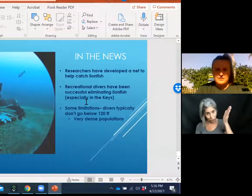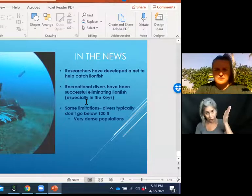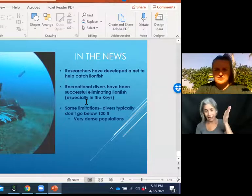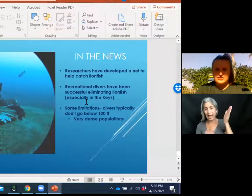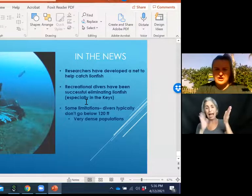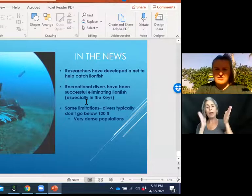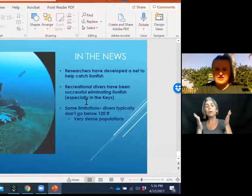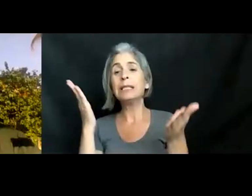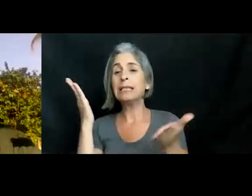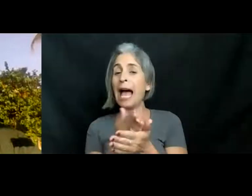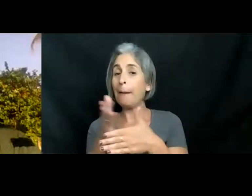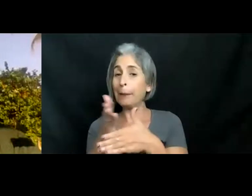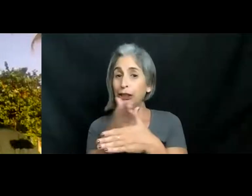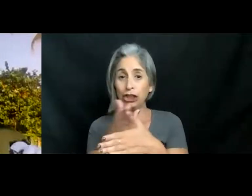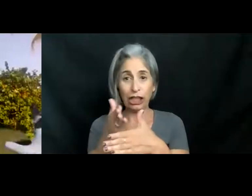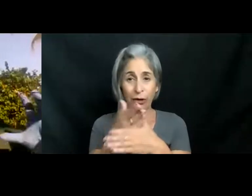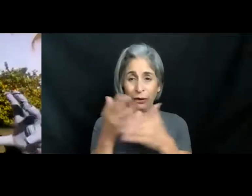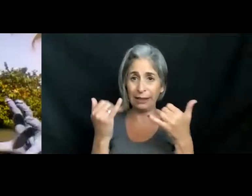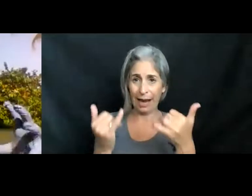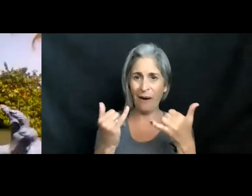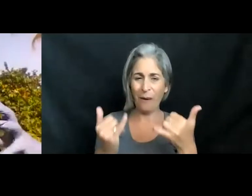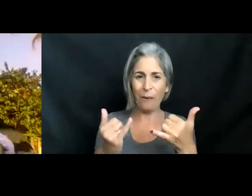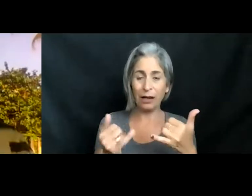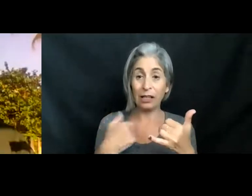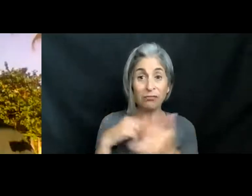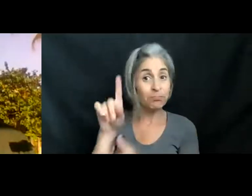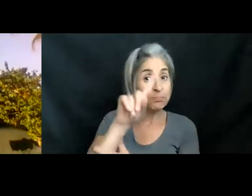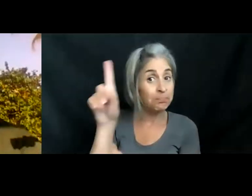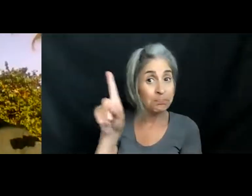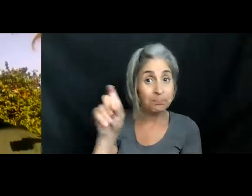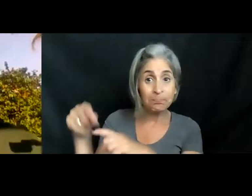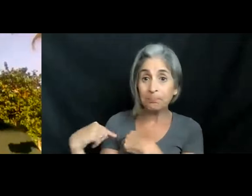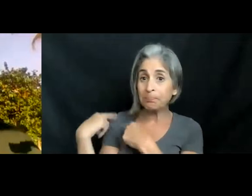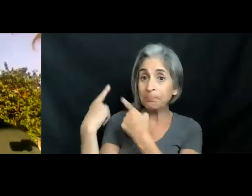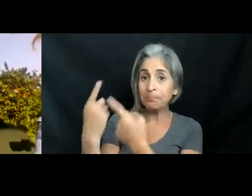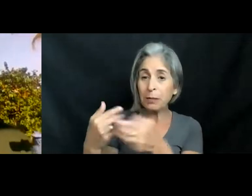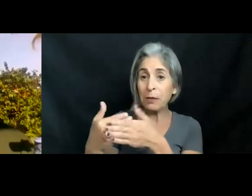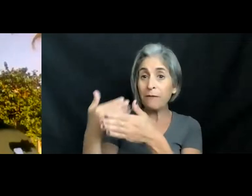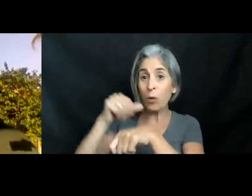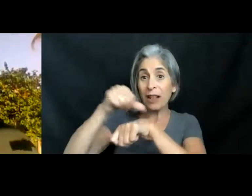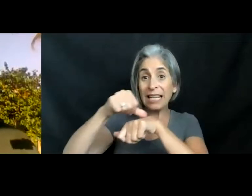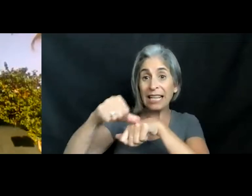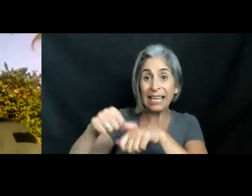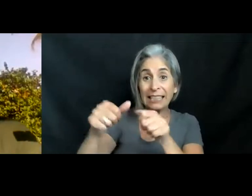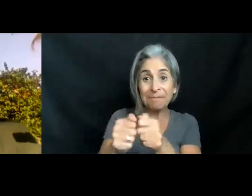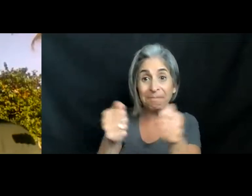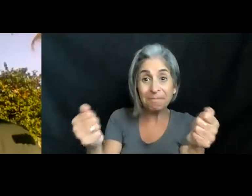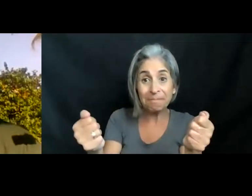sharing this at this point because anyone have any questions before I move on to the dissection portion.